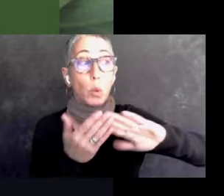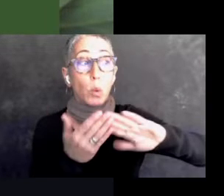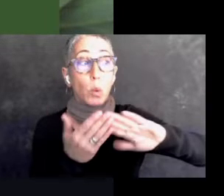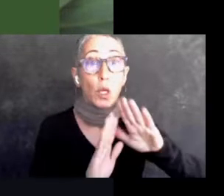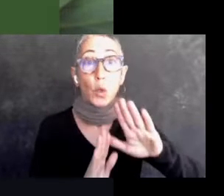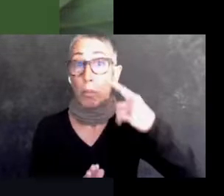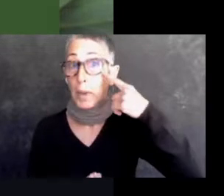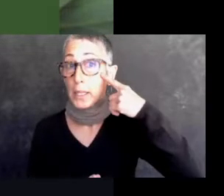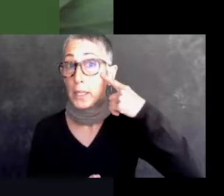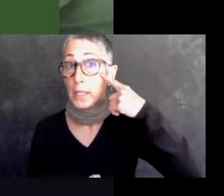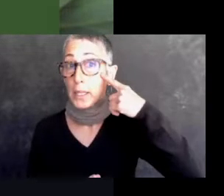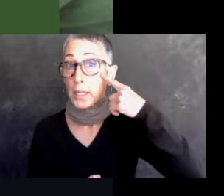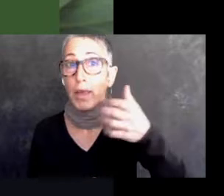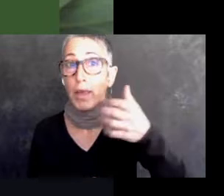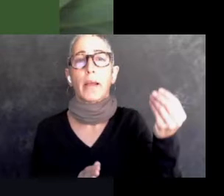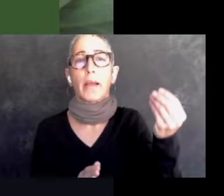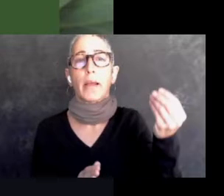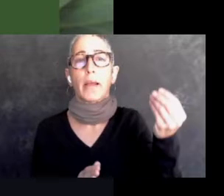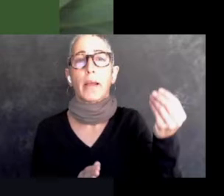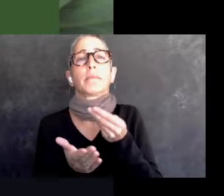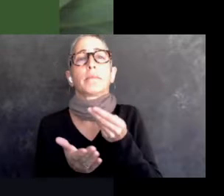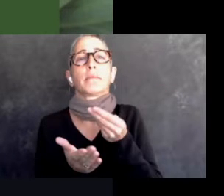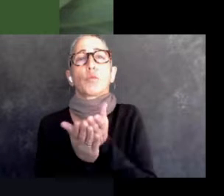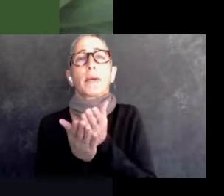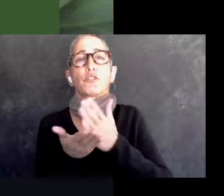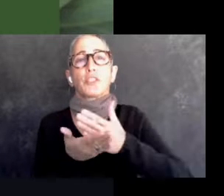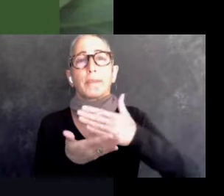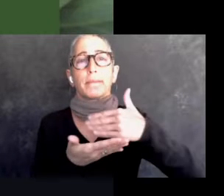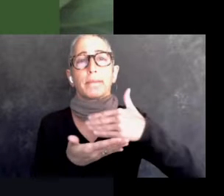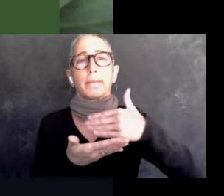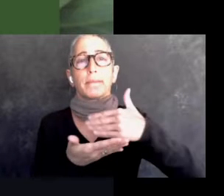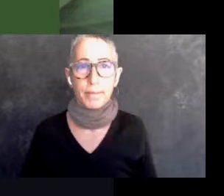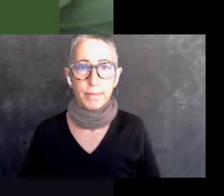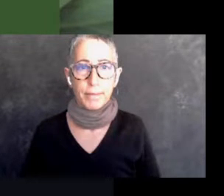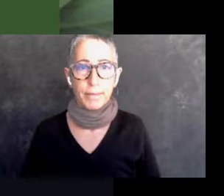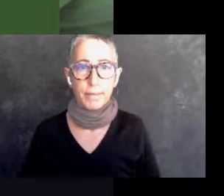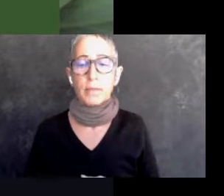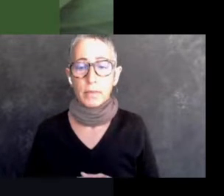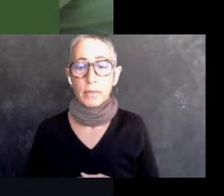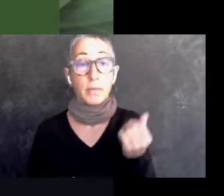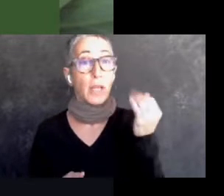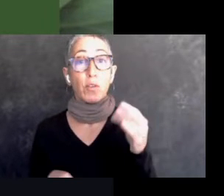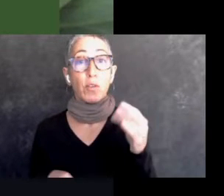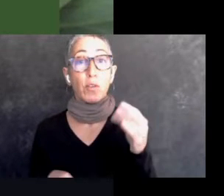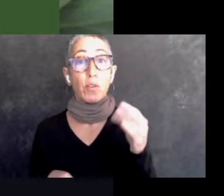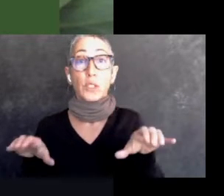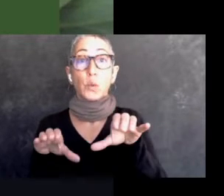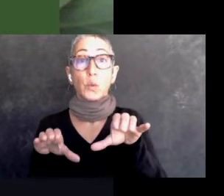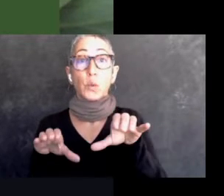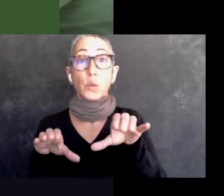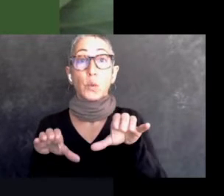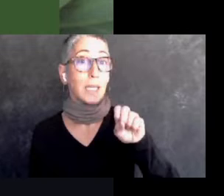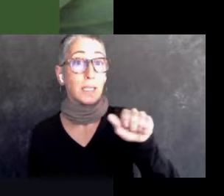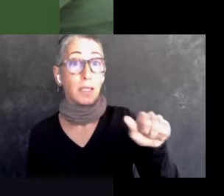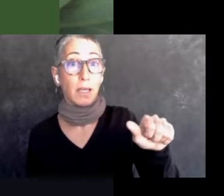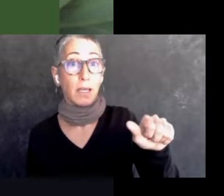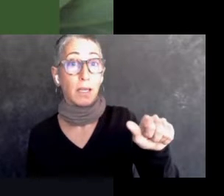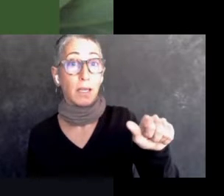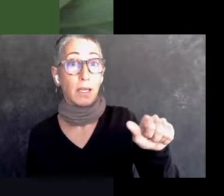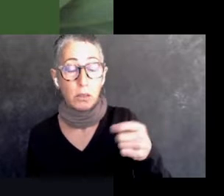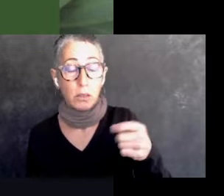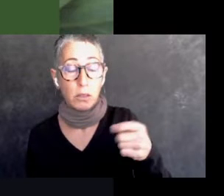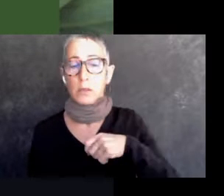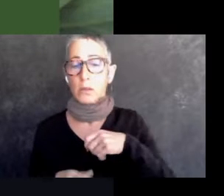works for your pocket and your budget. If, you know, you can't do CSA boxes or you can't, um,